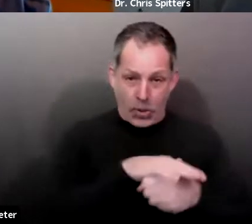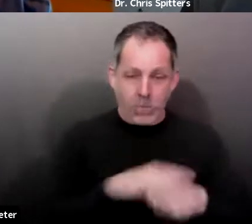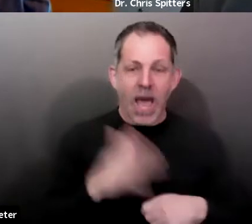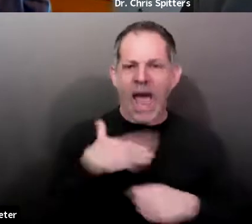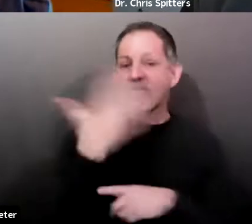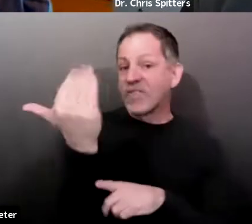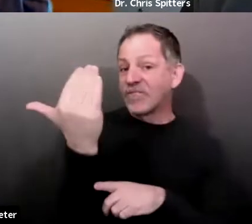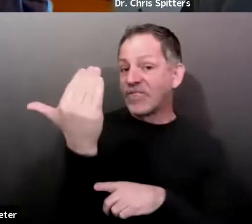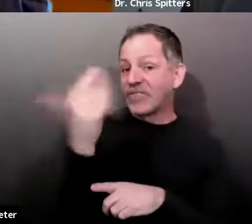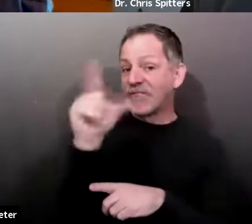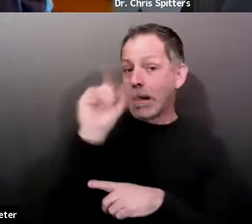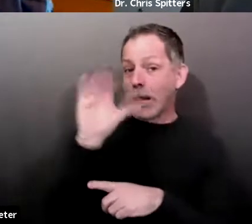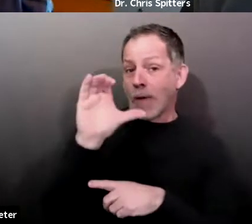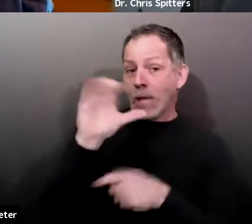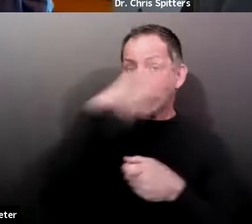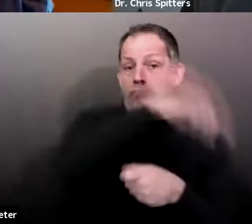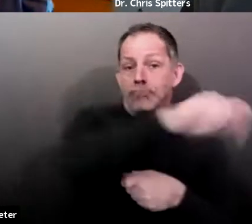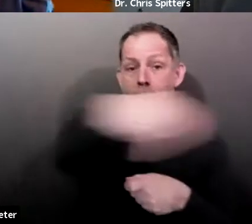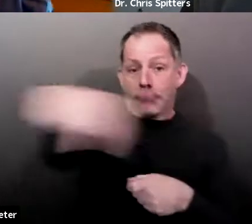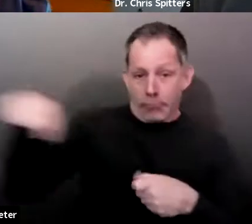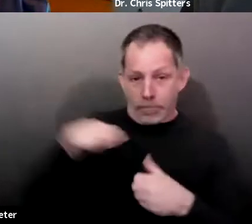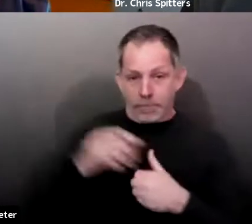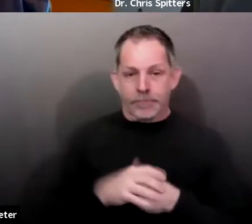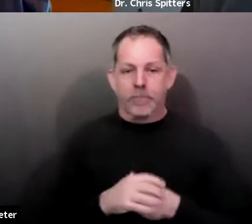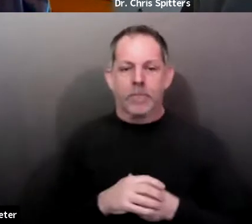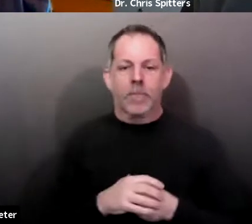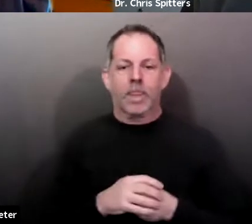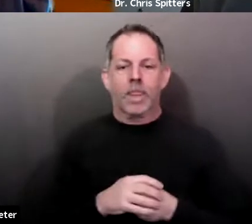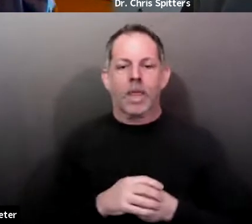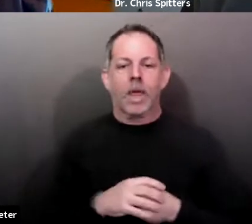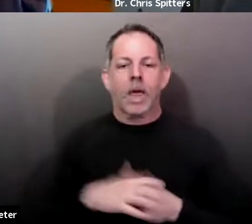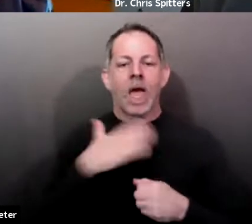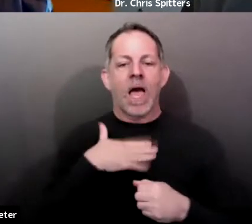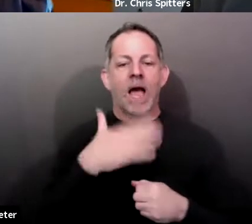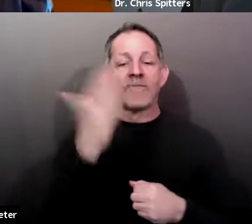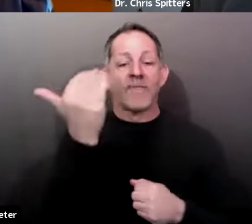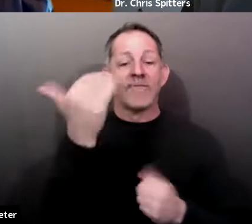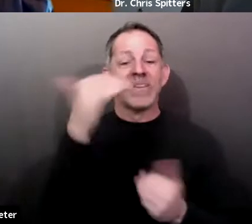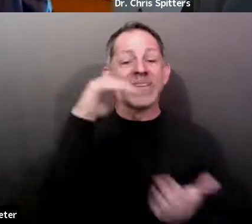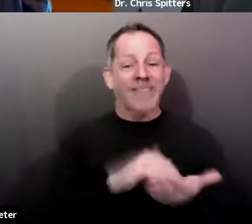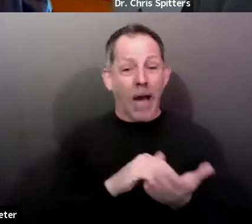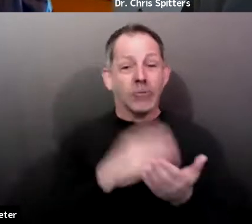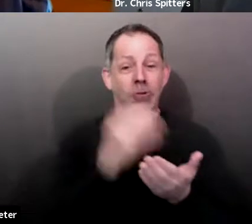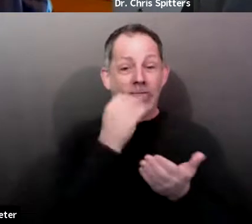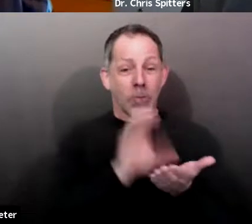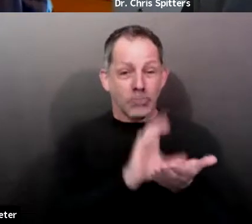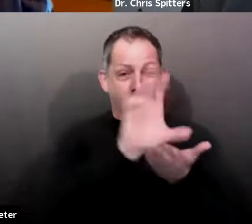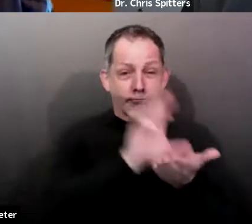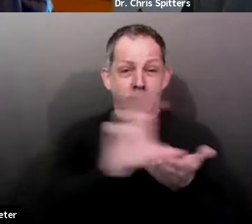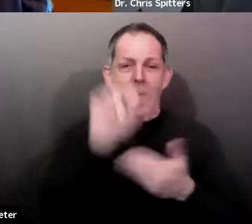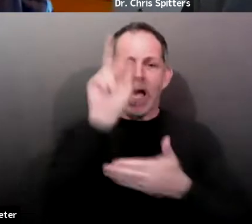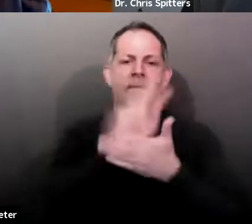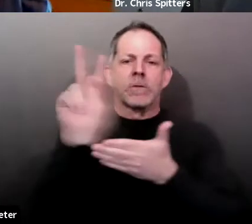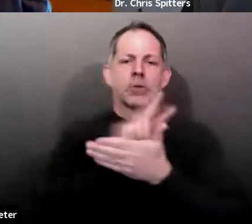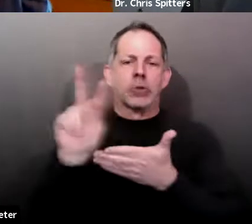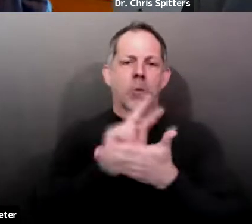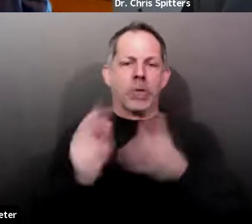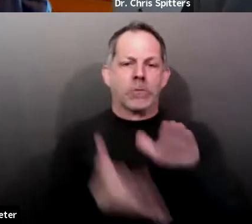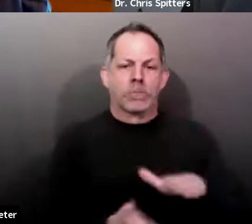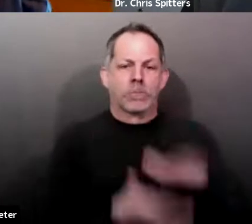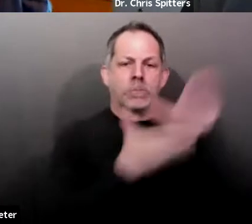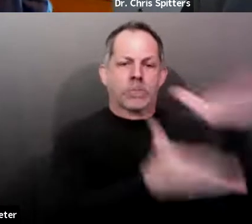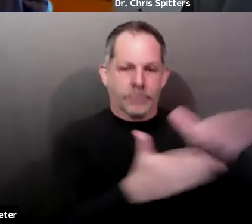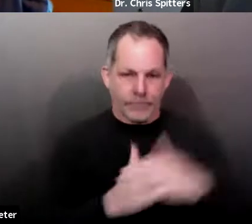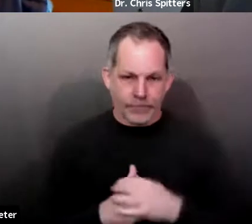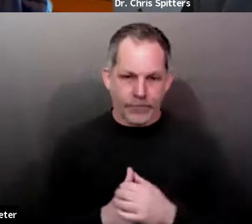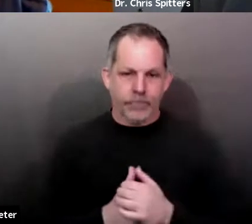,000 of food every two weeks are delivered. The funding is going to provide resources to local pantries and pop